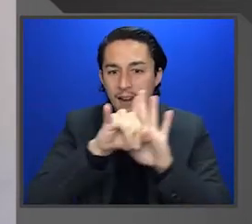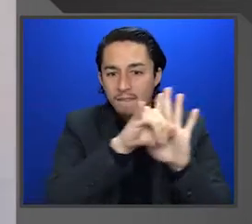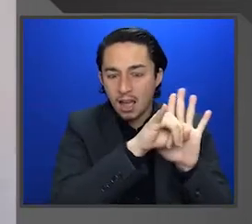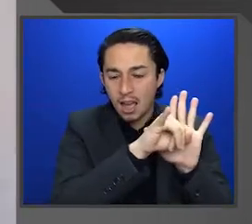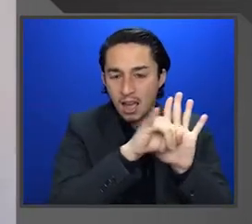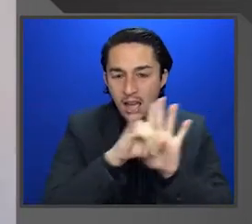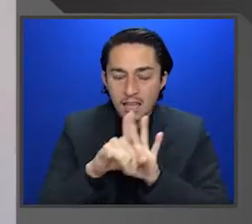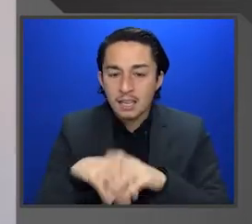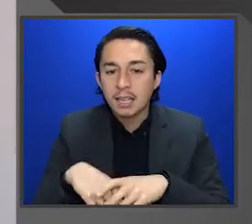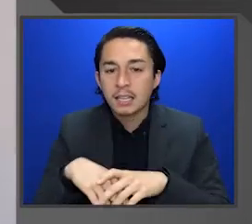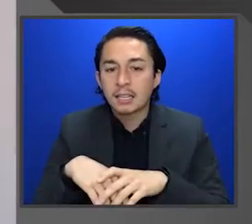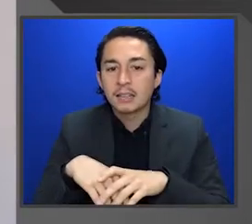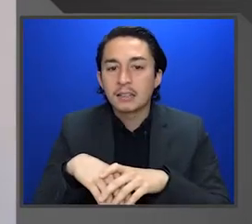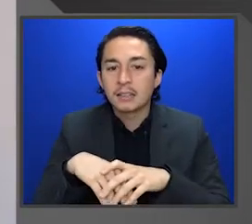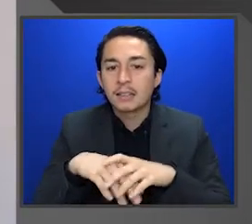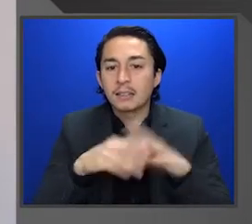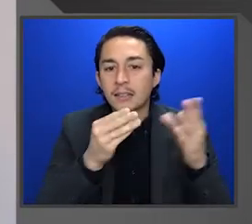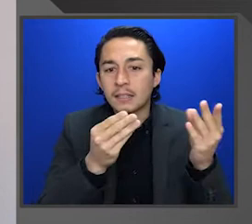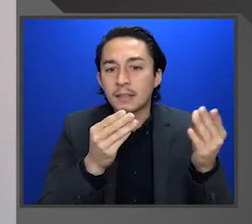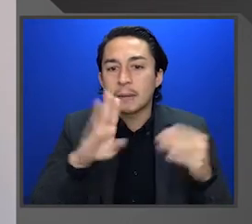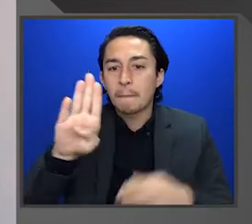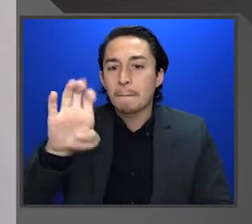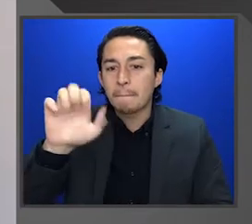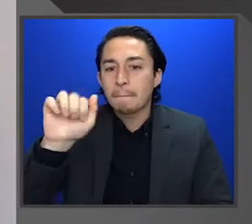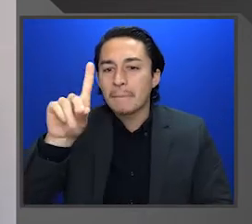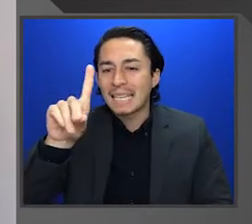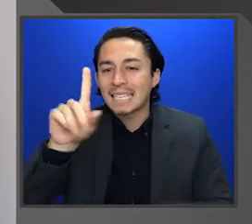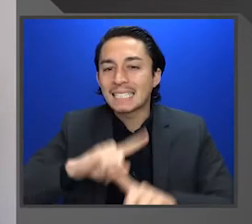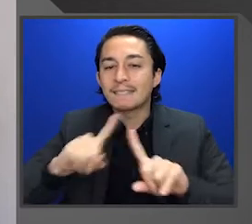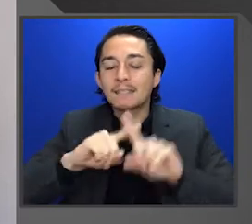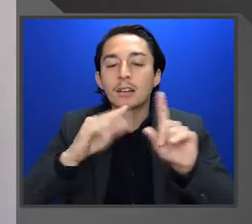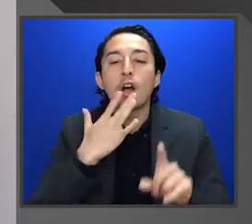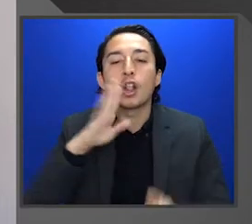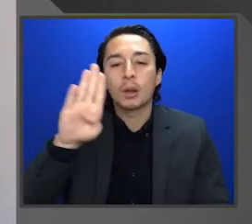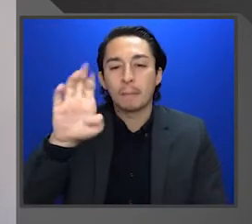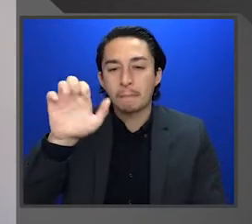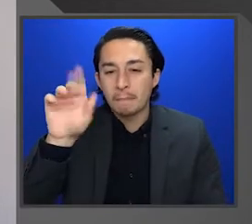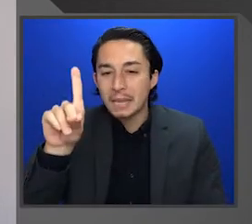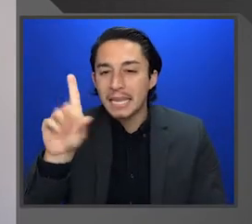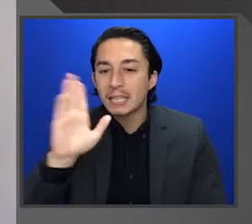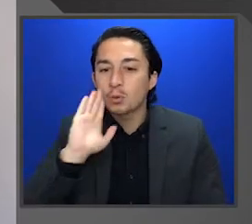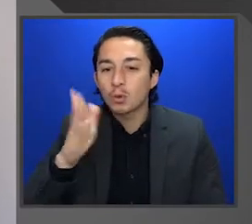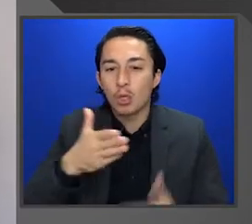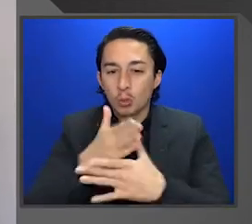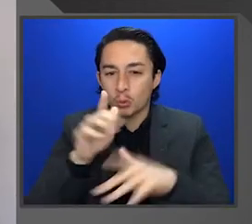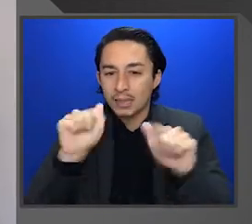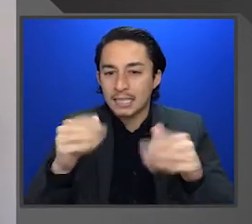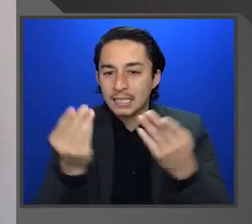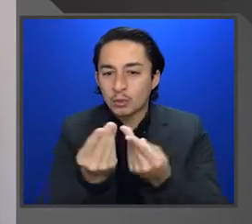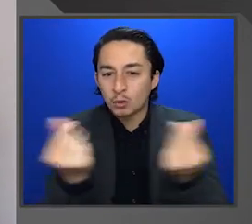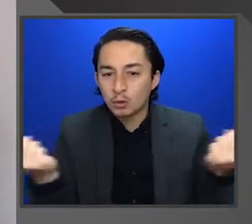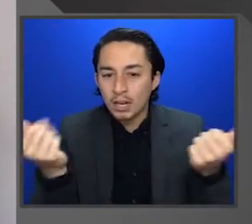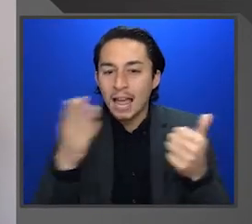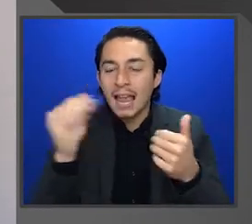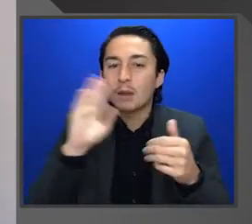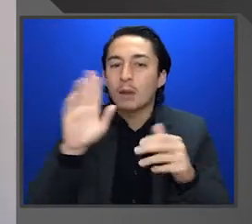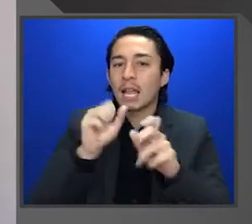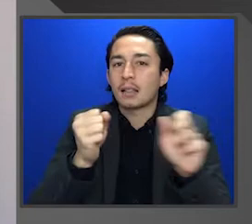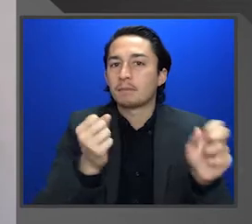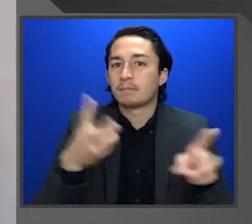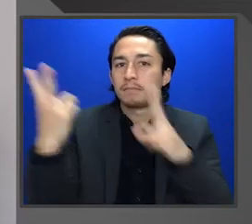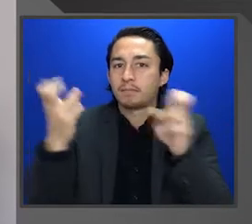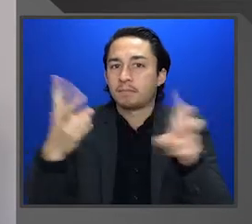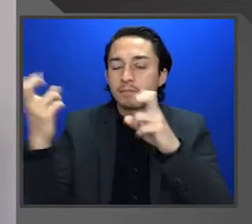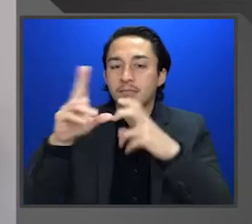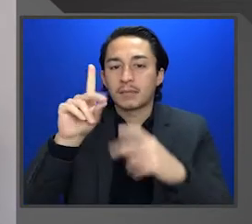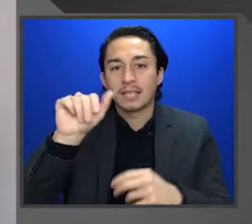these colored beads that come through this solution and sends